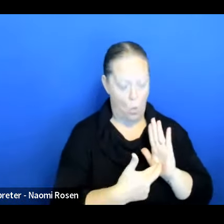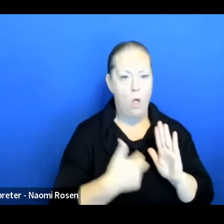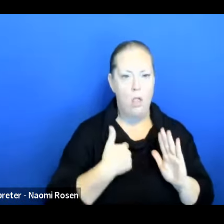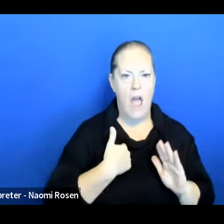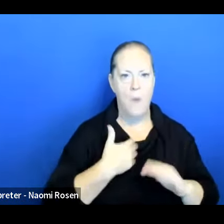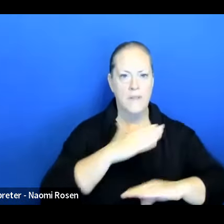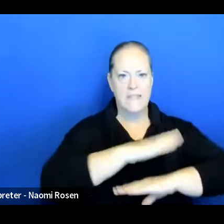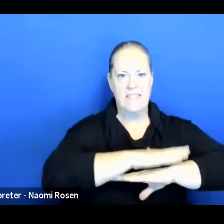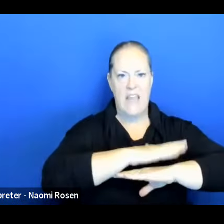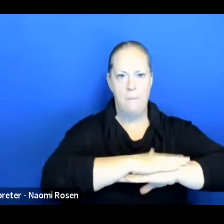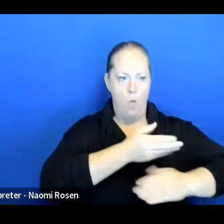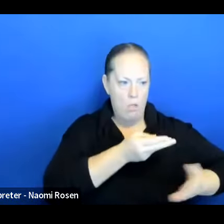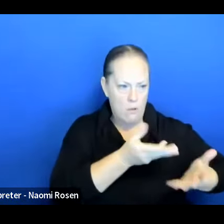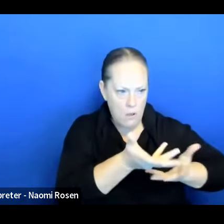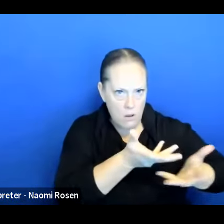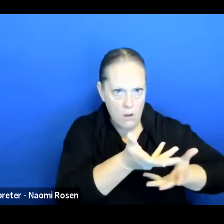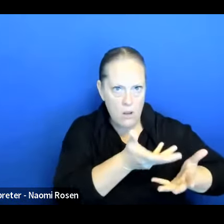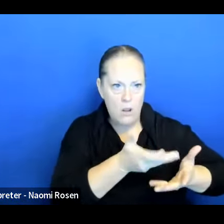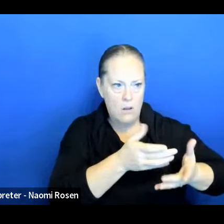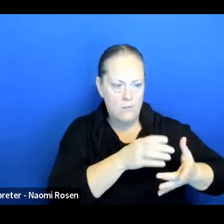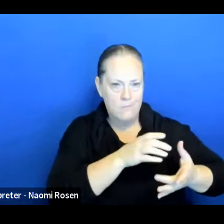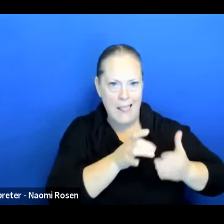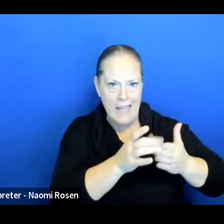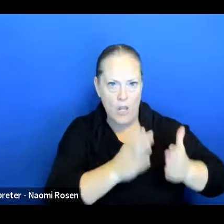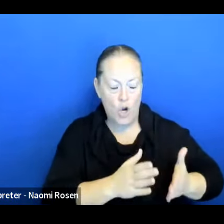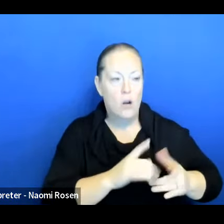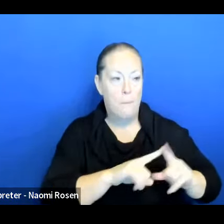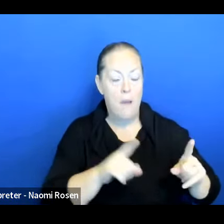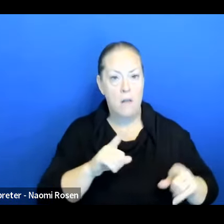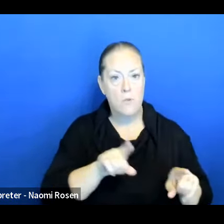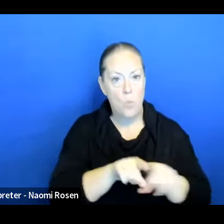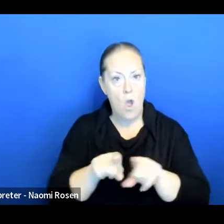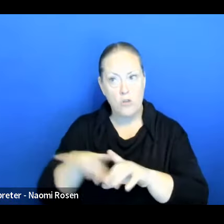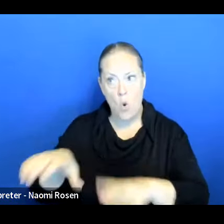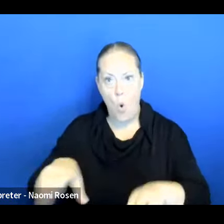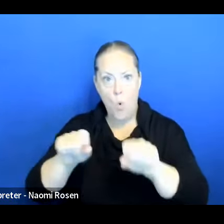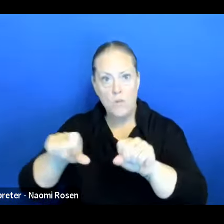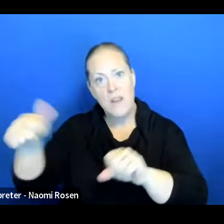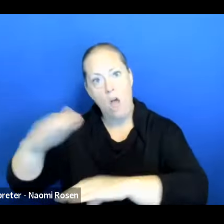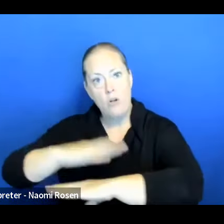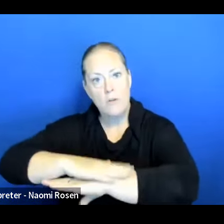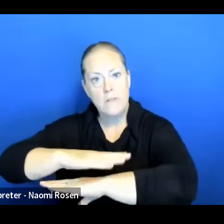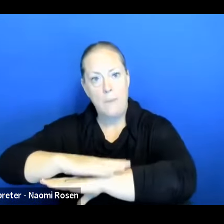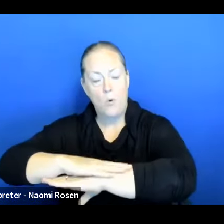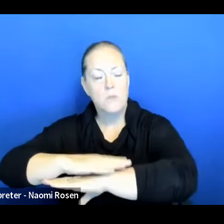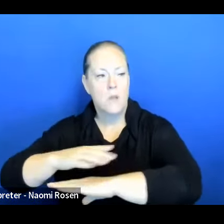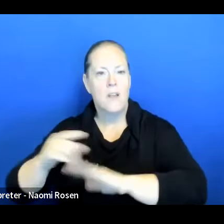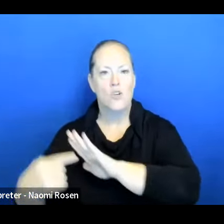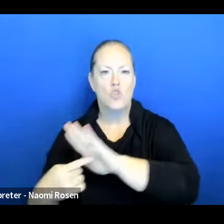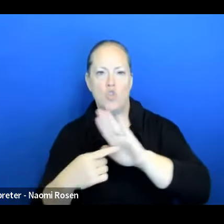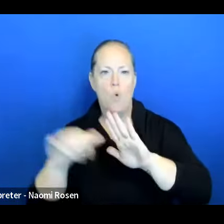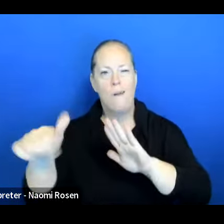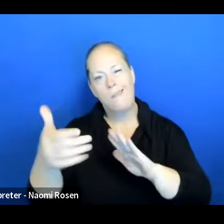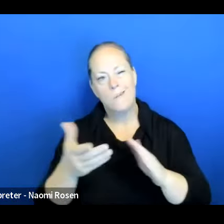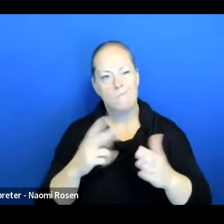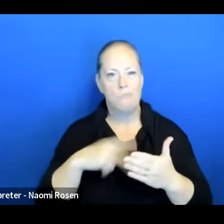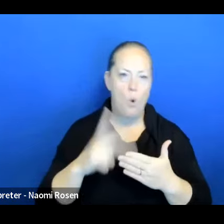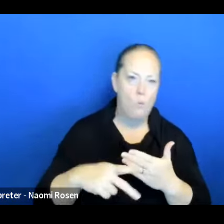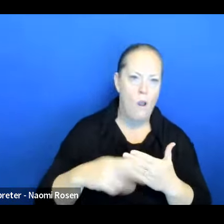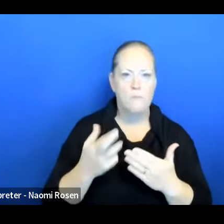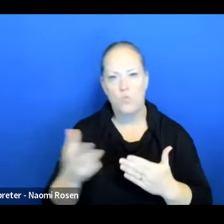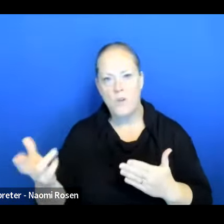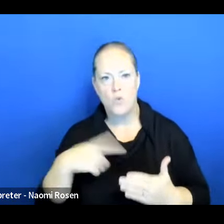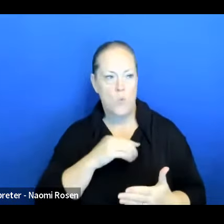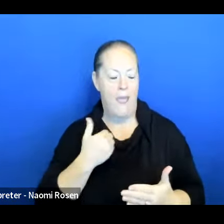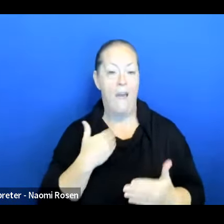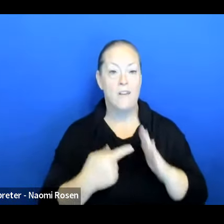moderator, we also were able to host additional tables that show other programs and resources that we have that can help leverage the